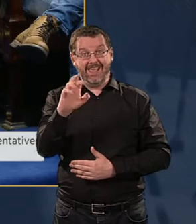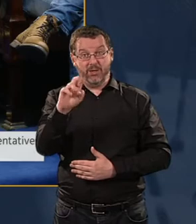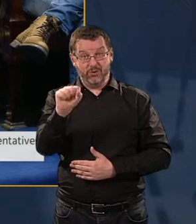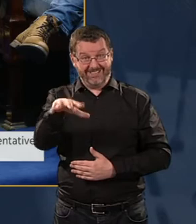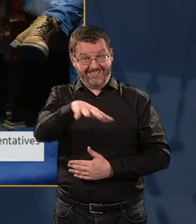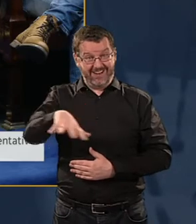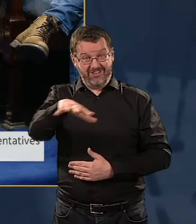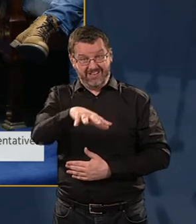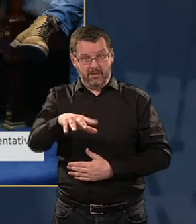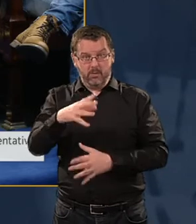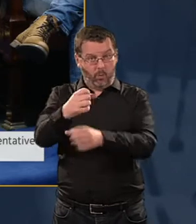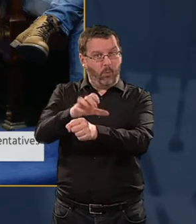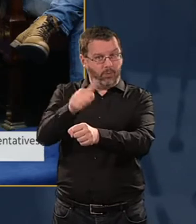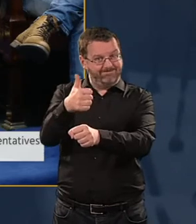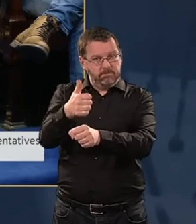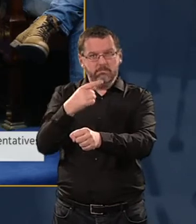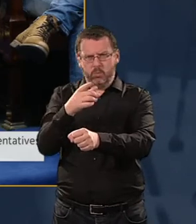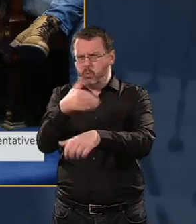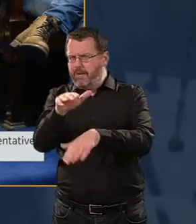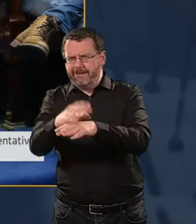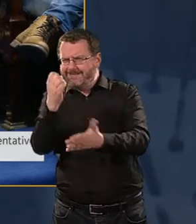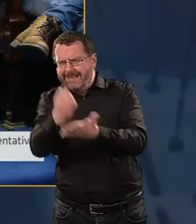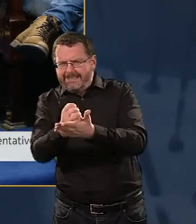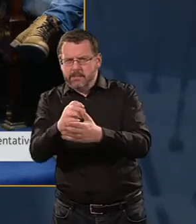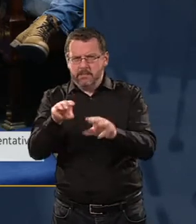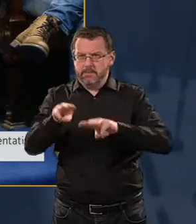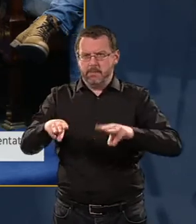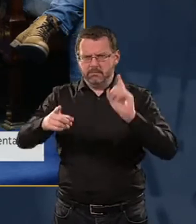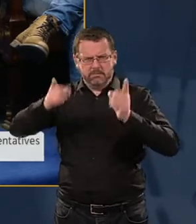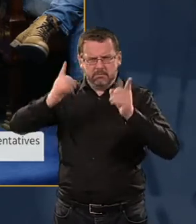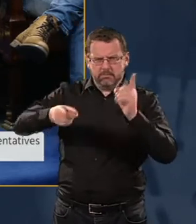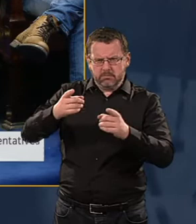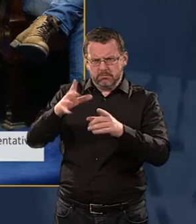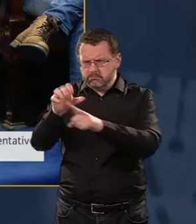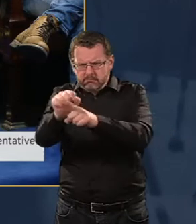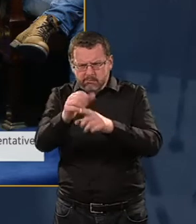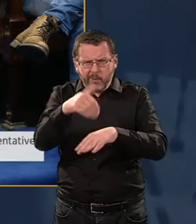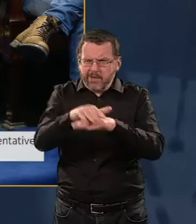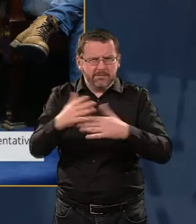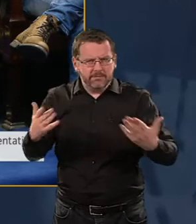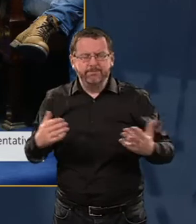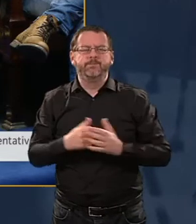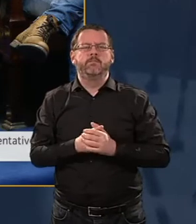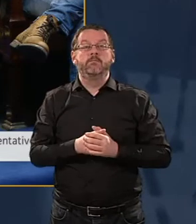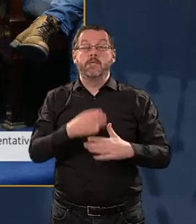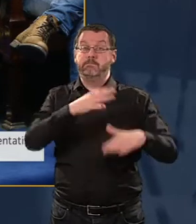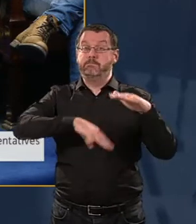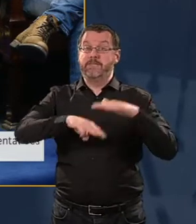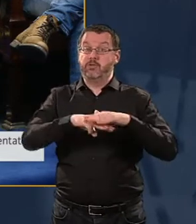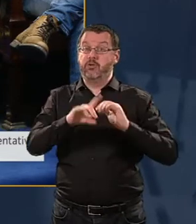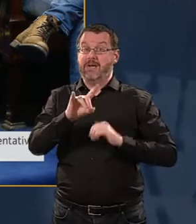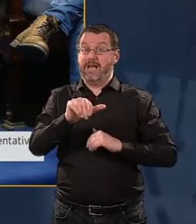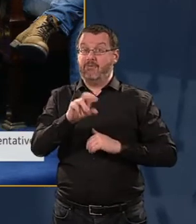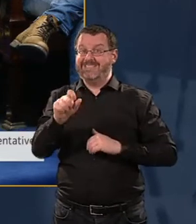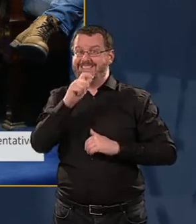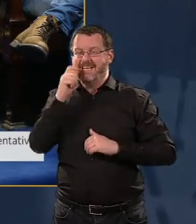exactly where this is because people have asked and found difficulty in identifying it. The Minister has indicated that he will be spending money